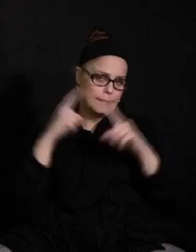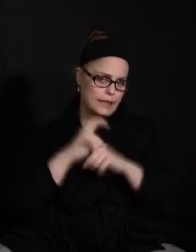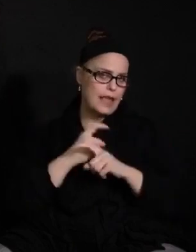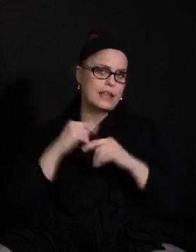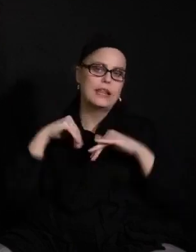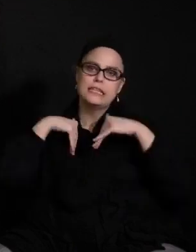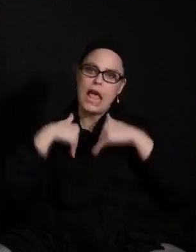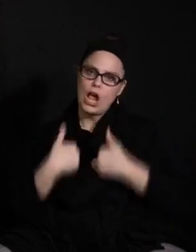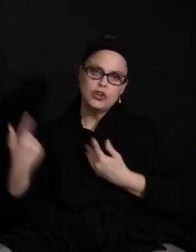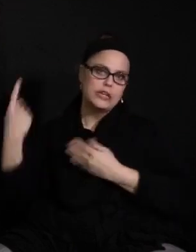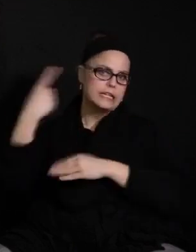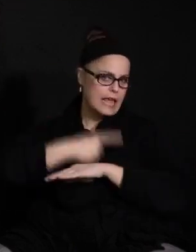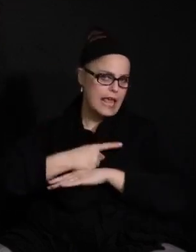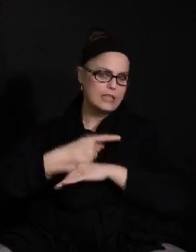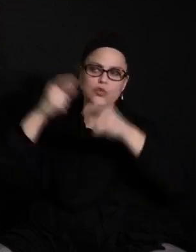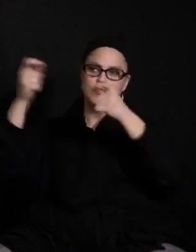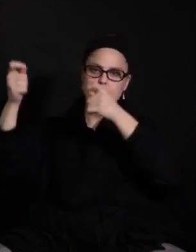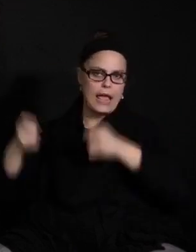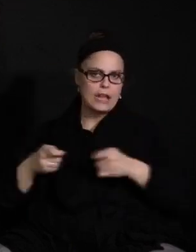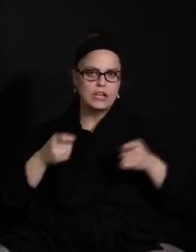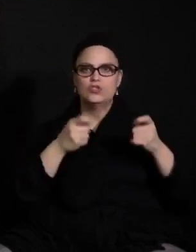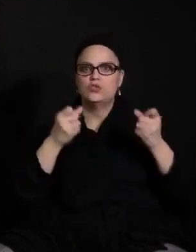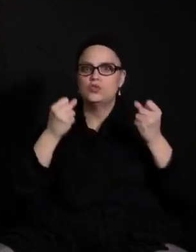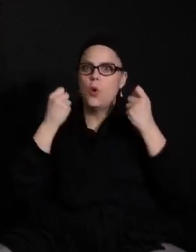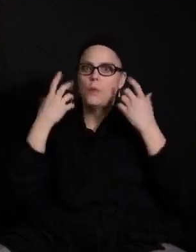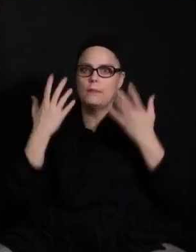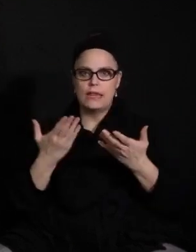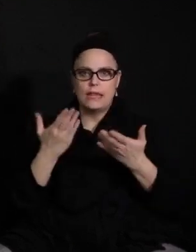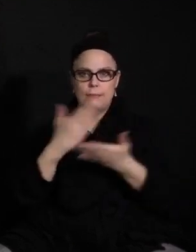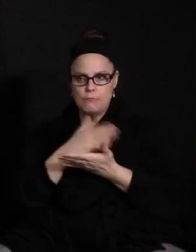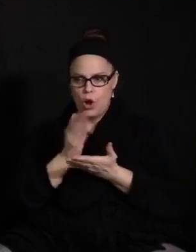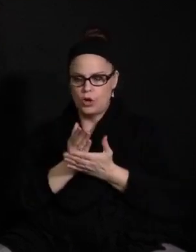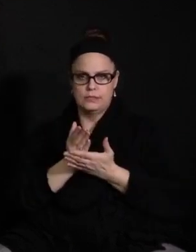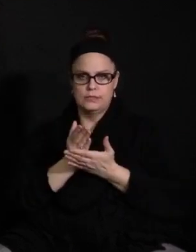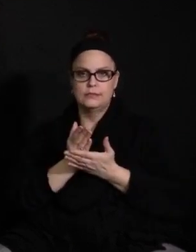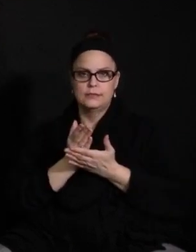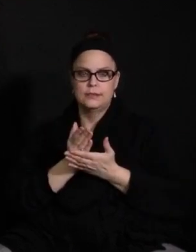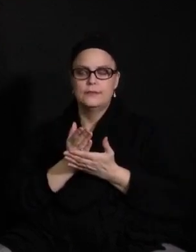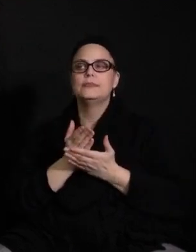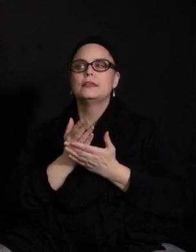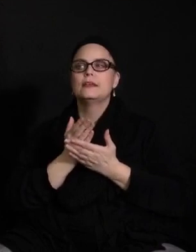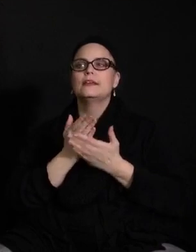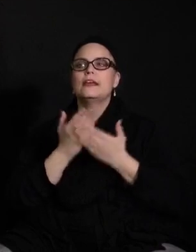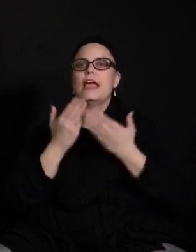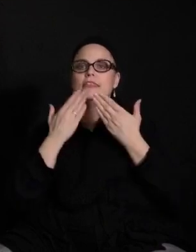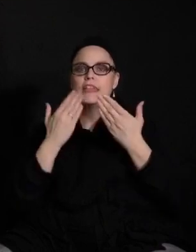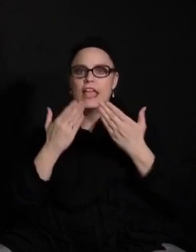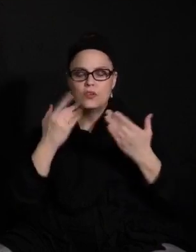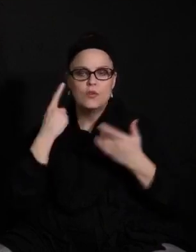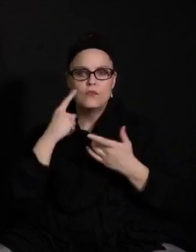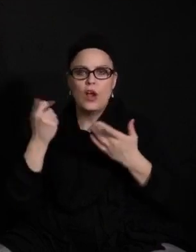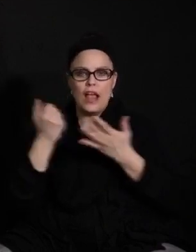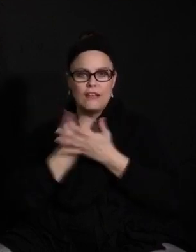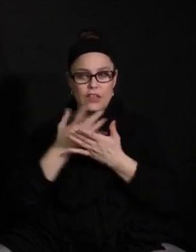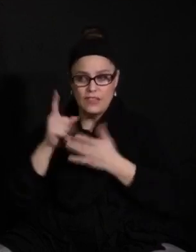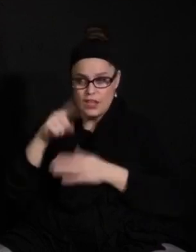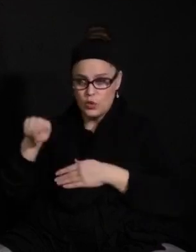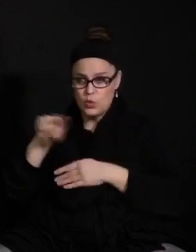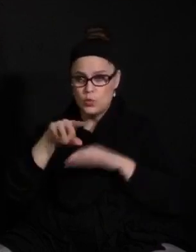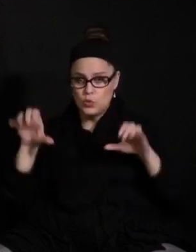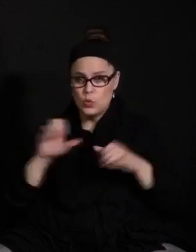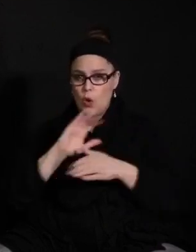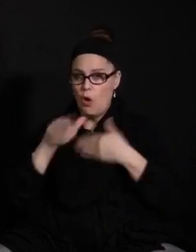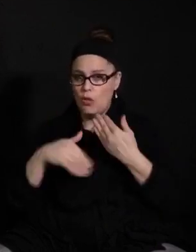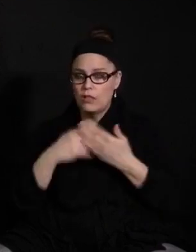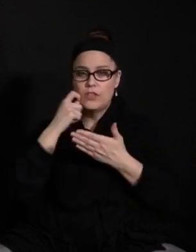many days to manage a variety of pieces that are in our laps. So thank you first and foremost for all of you do and all of the work of the